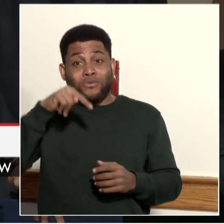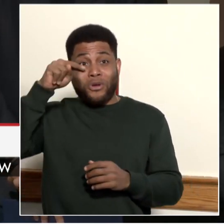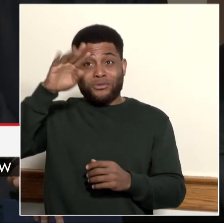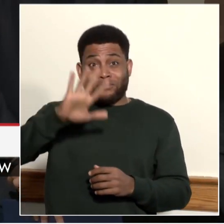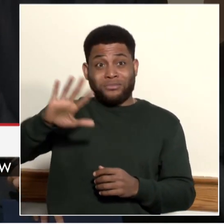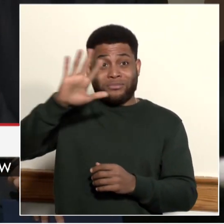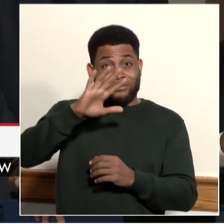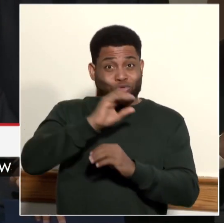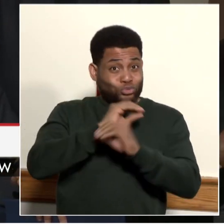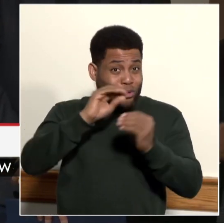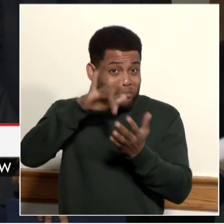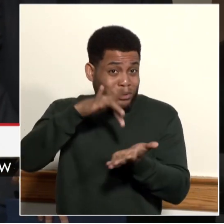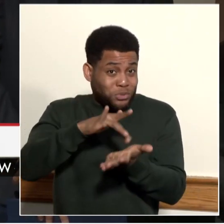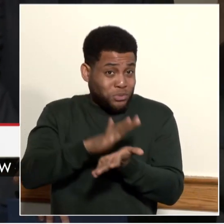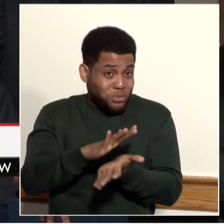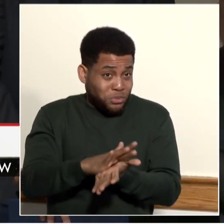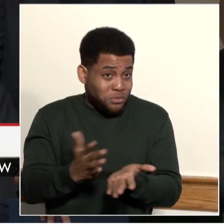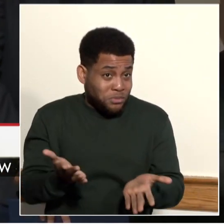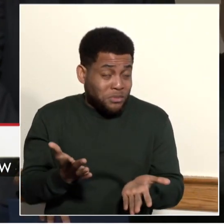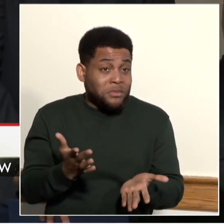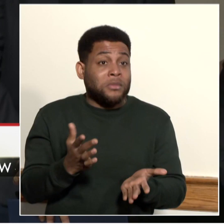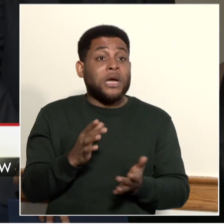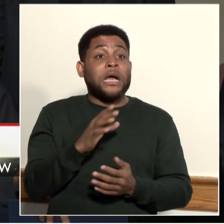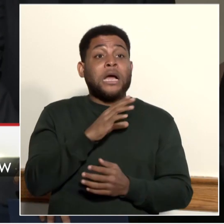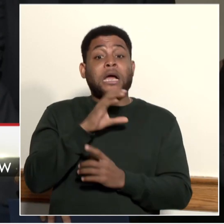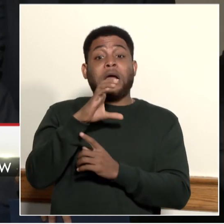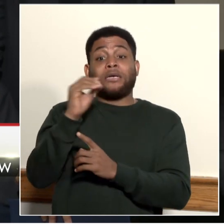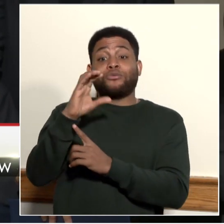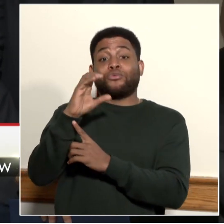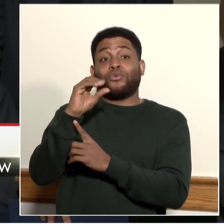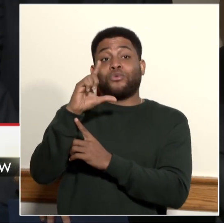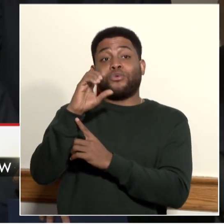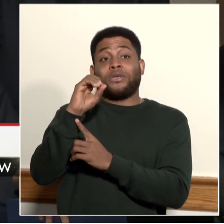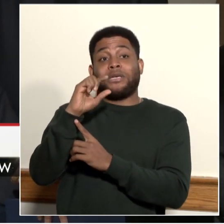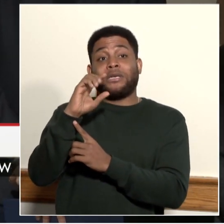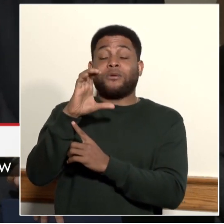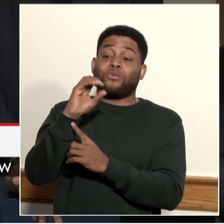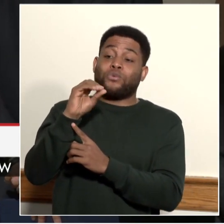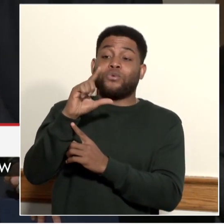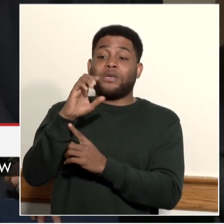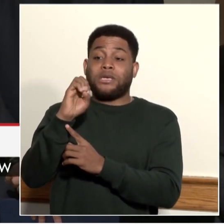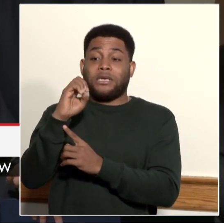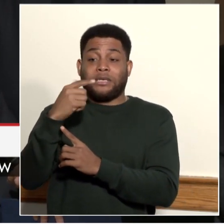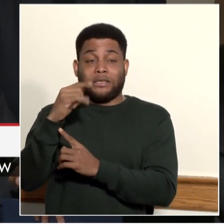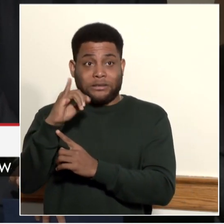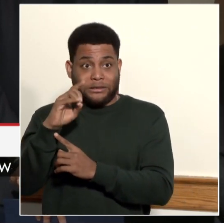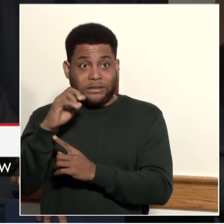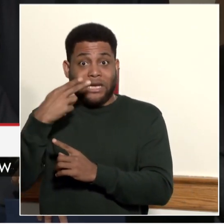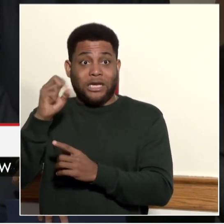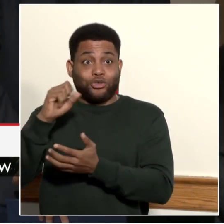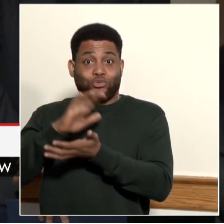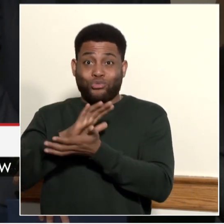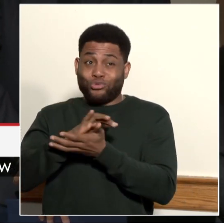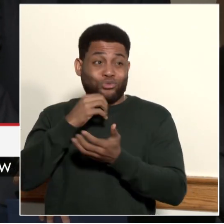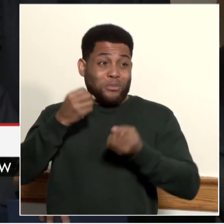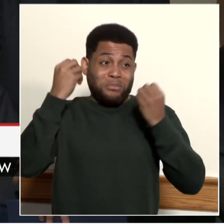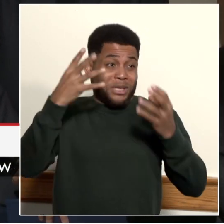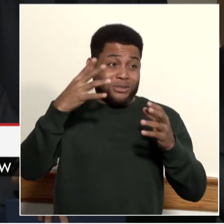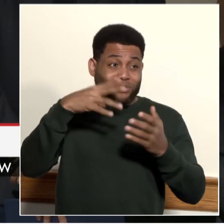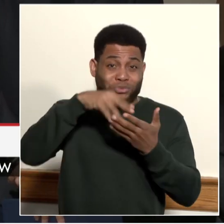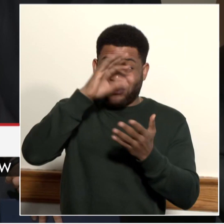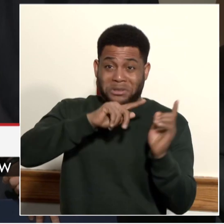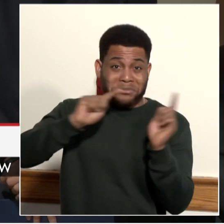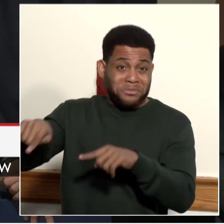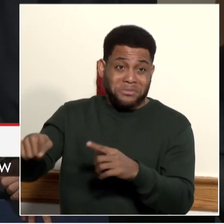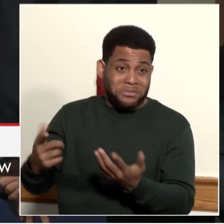to Calvin Coolidge High School. At the time, these rooms didn't look like they look now, beautiful and welcoming and bursting at the seams.